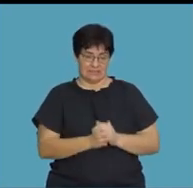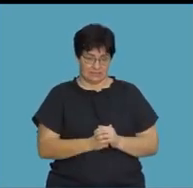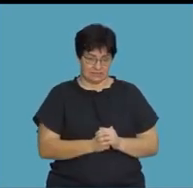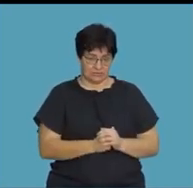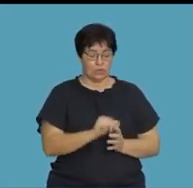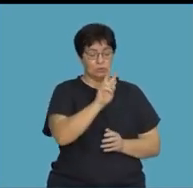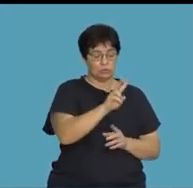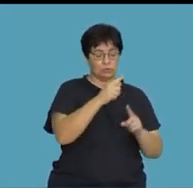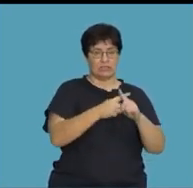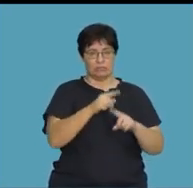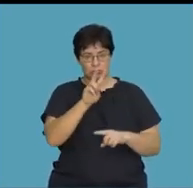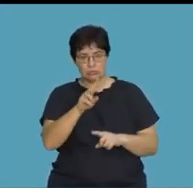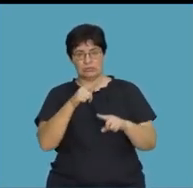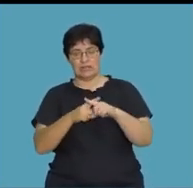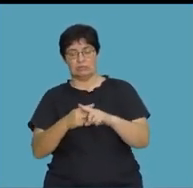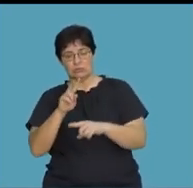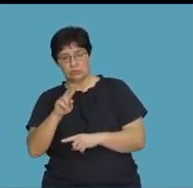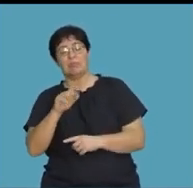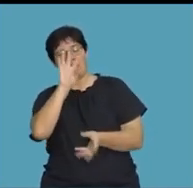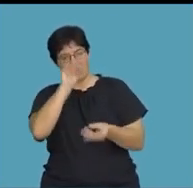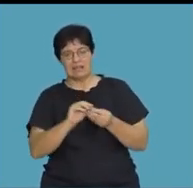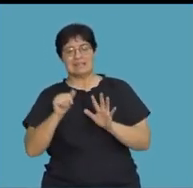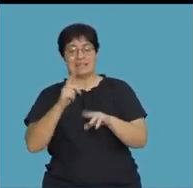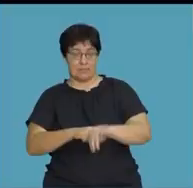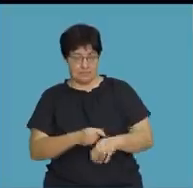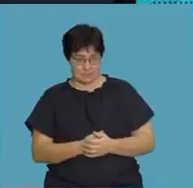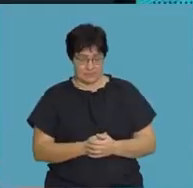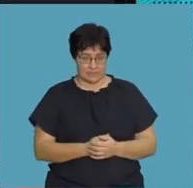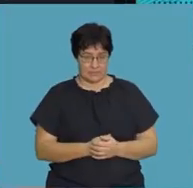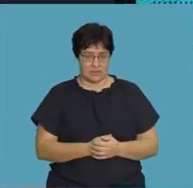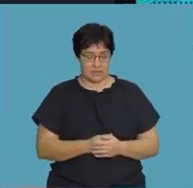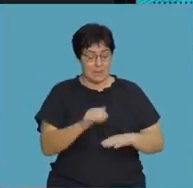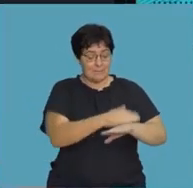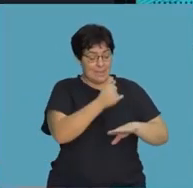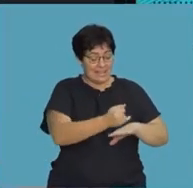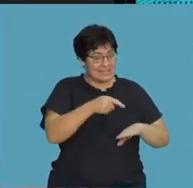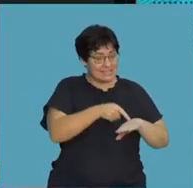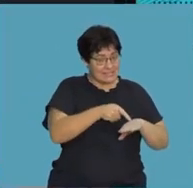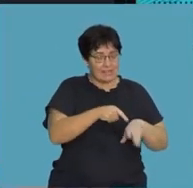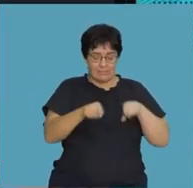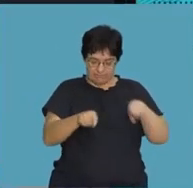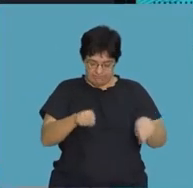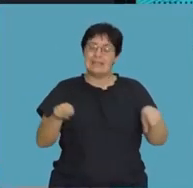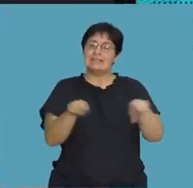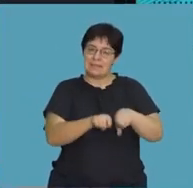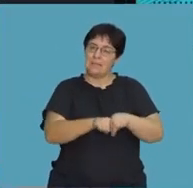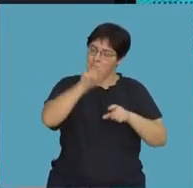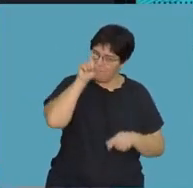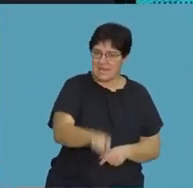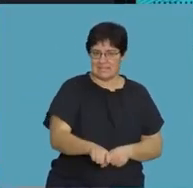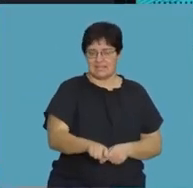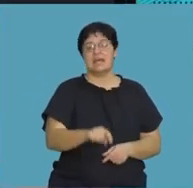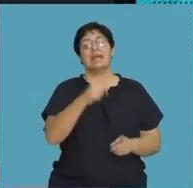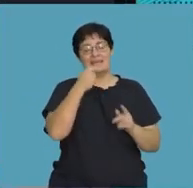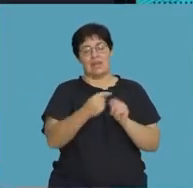the two exponents. So what you need to understand here, guys, is the basis need to be the same for you to